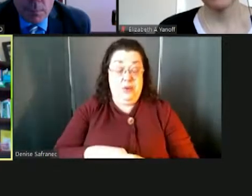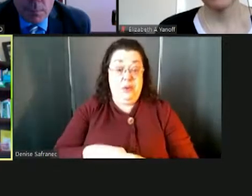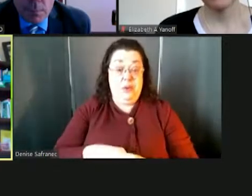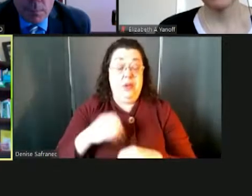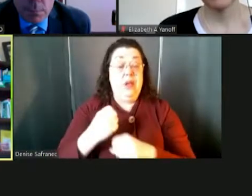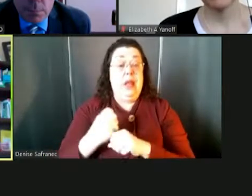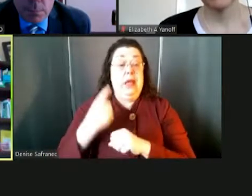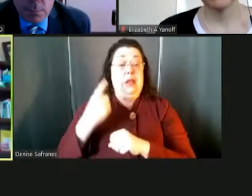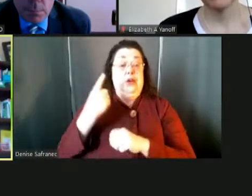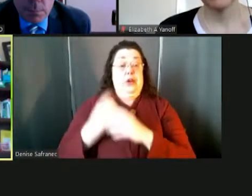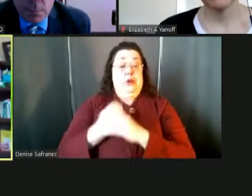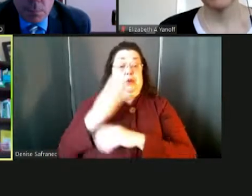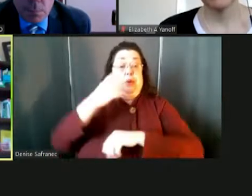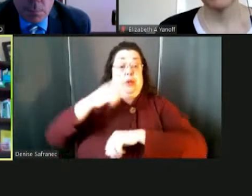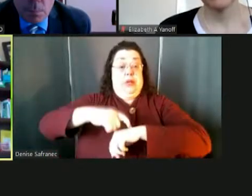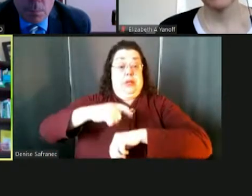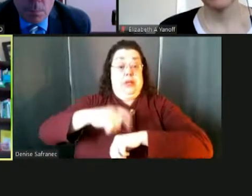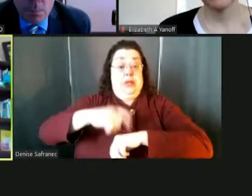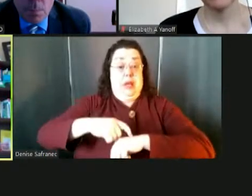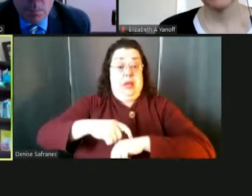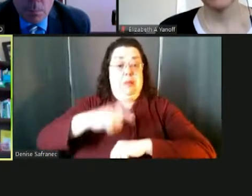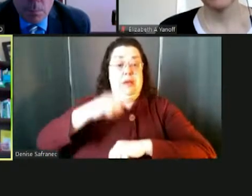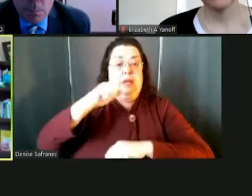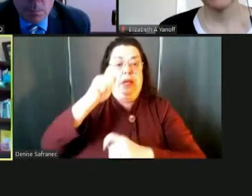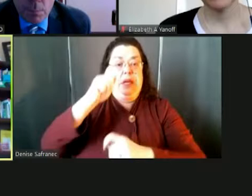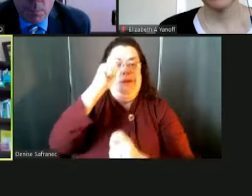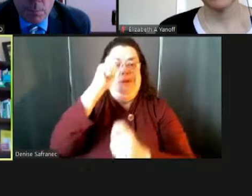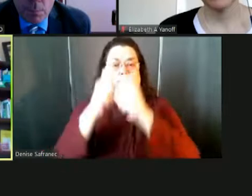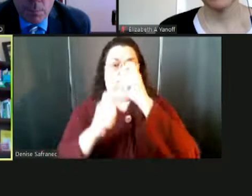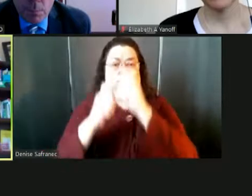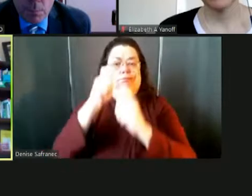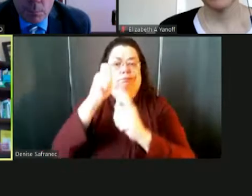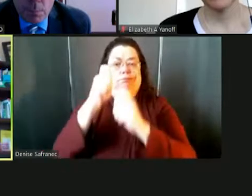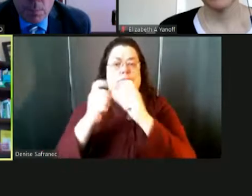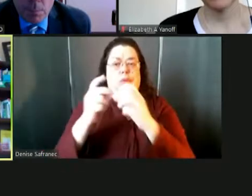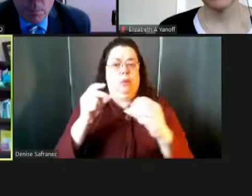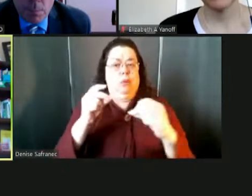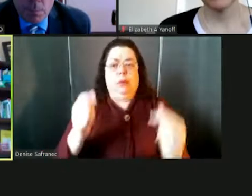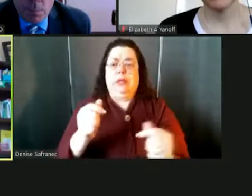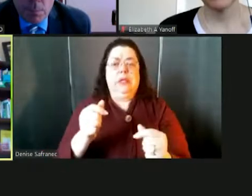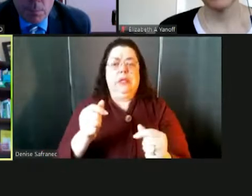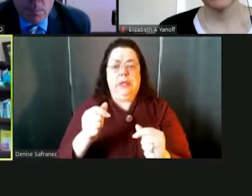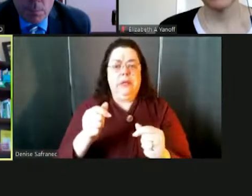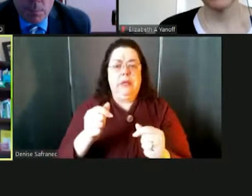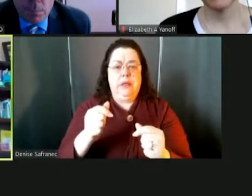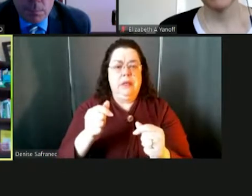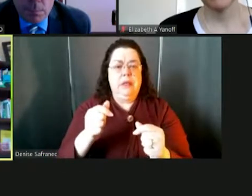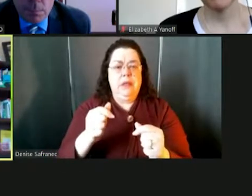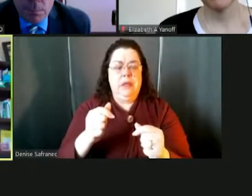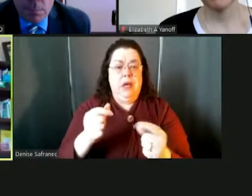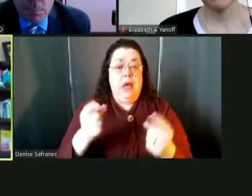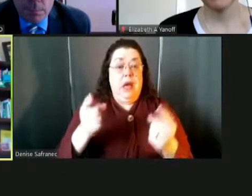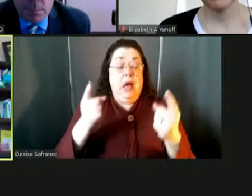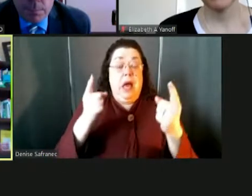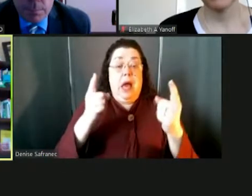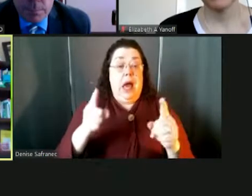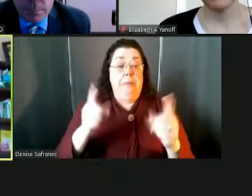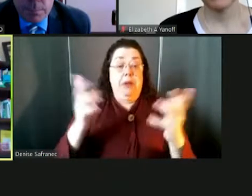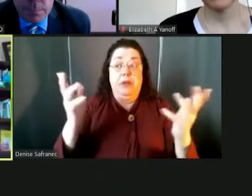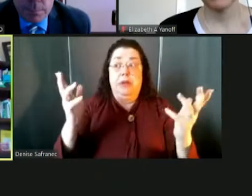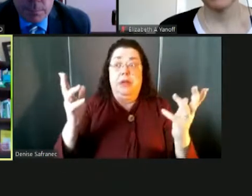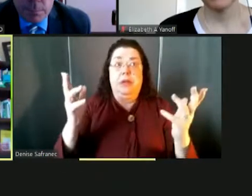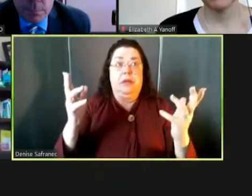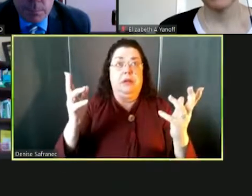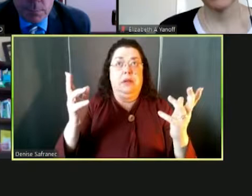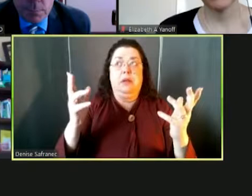because we had to change and adapt so quickly. It really was done on the fly. And so we had